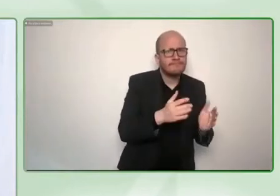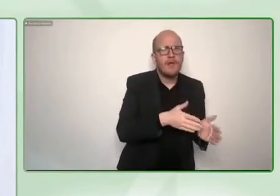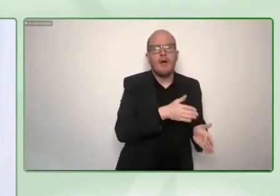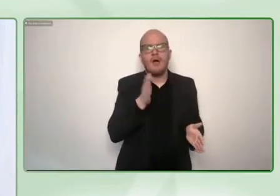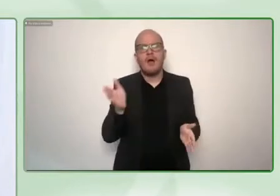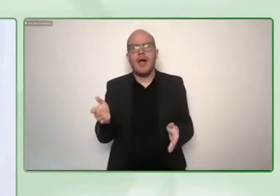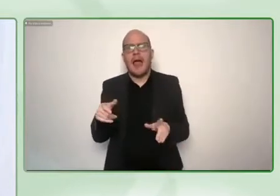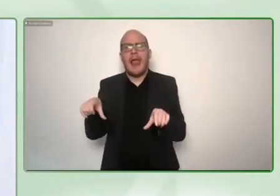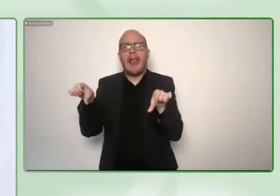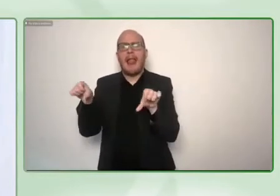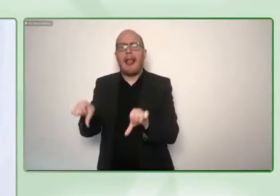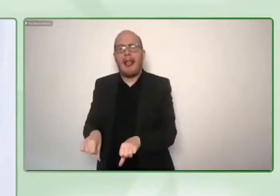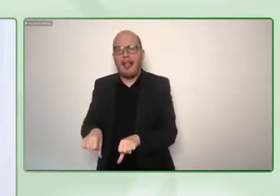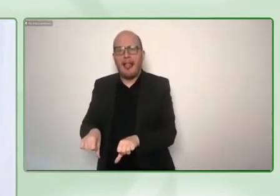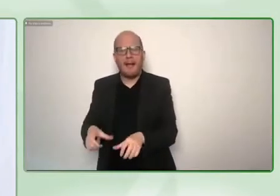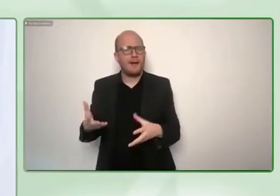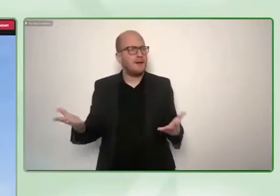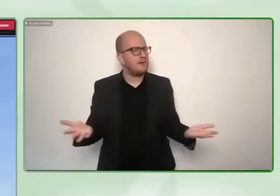some of your core findings.